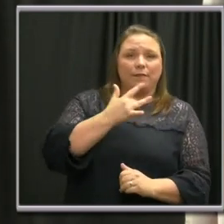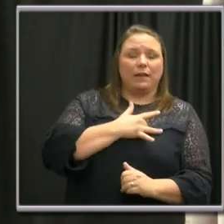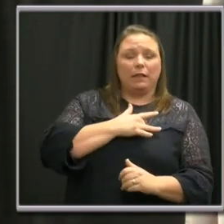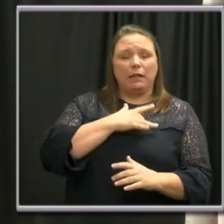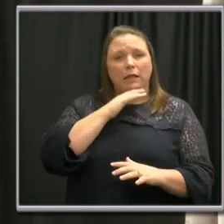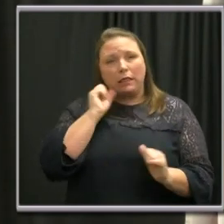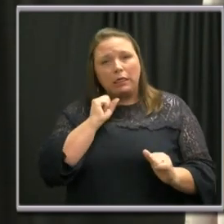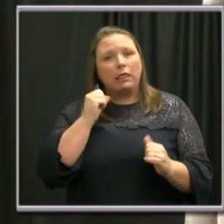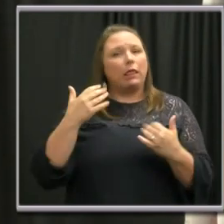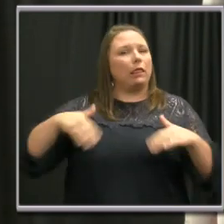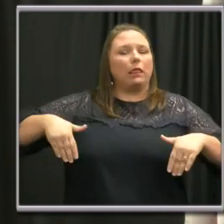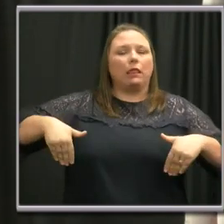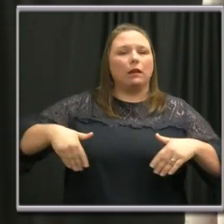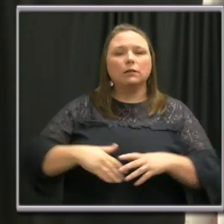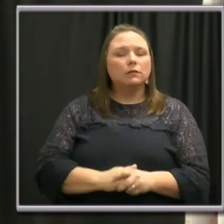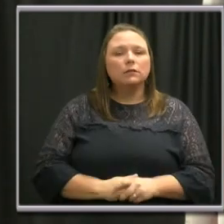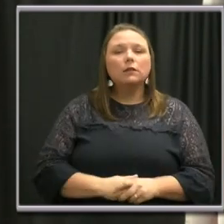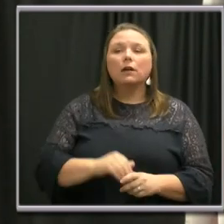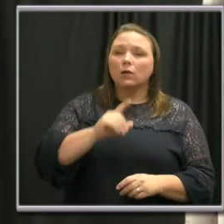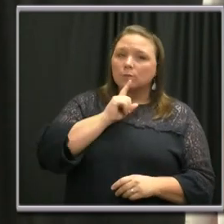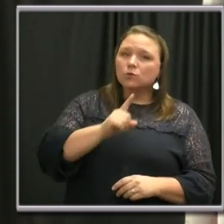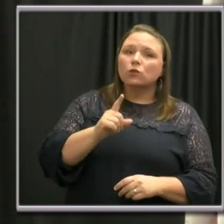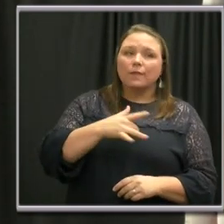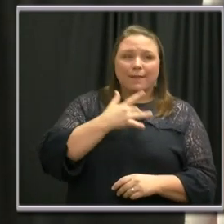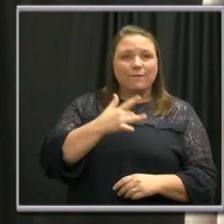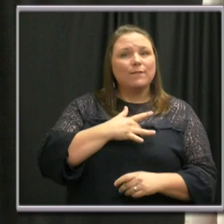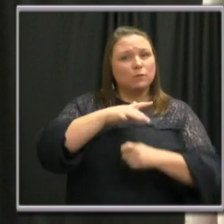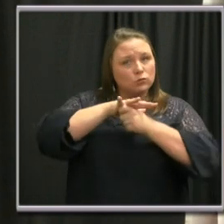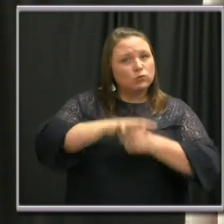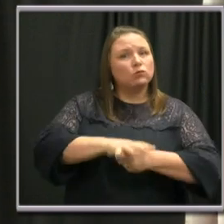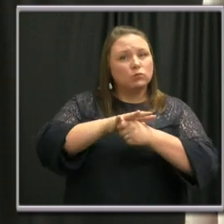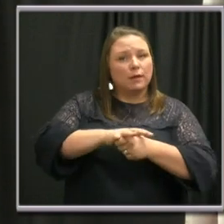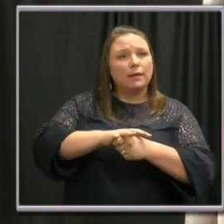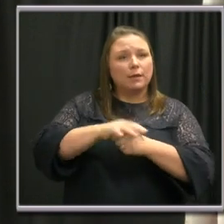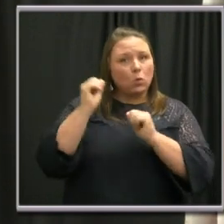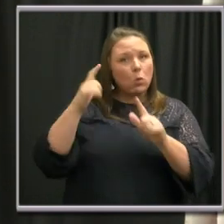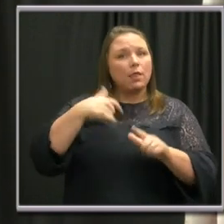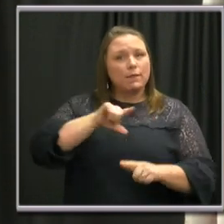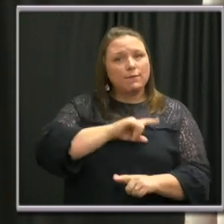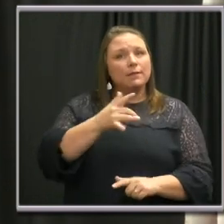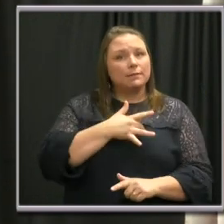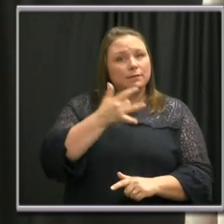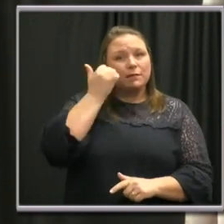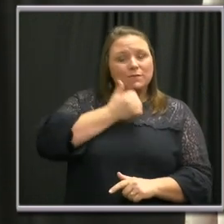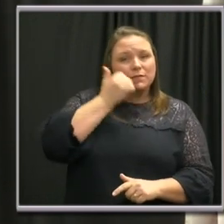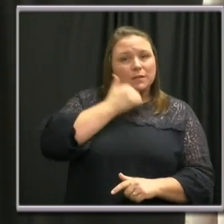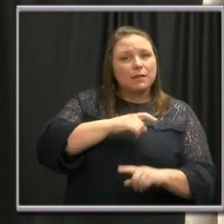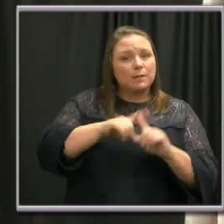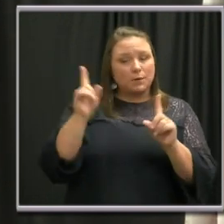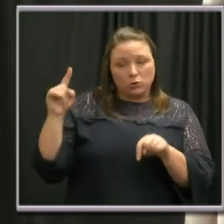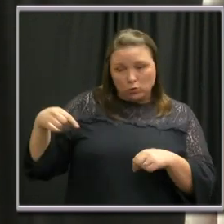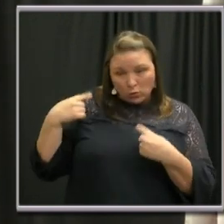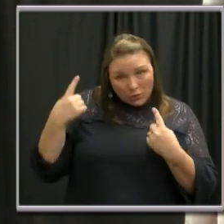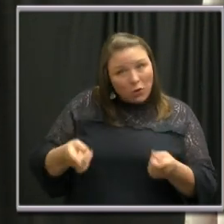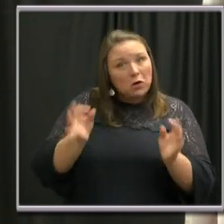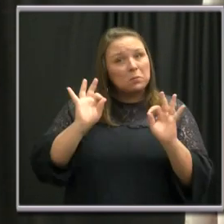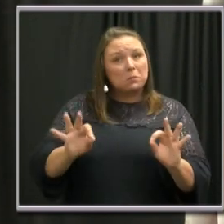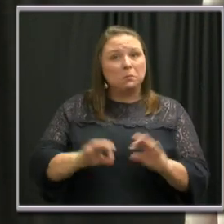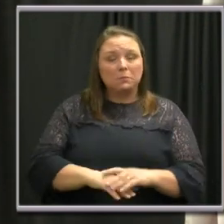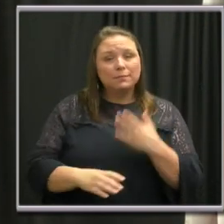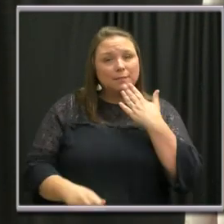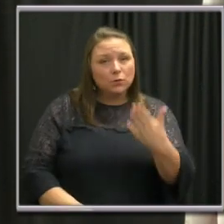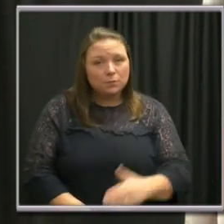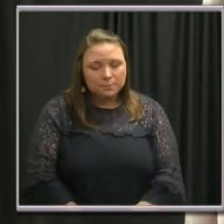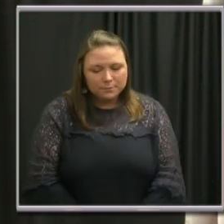that at this point. I'm sure that they're feeling the everyday stress that all of us feel, but so far, so good. So,